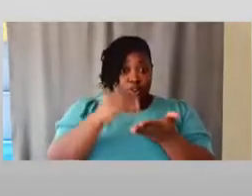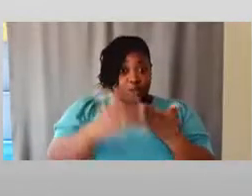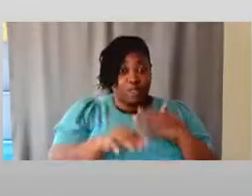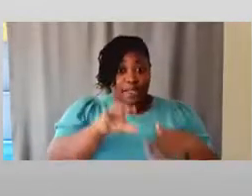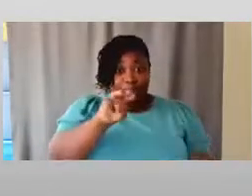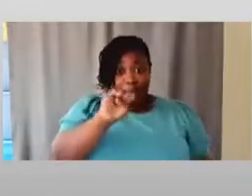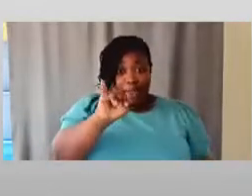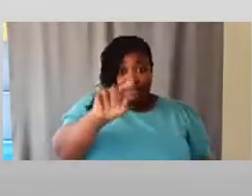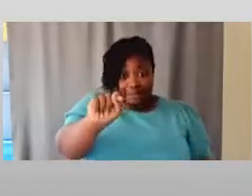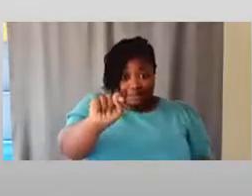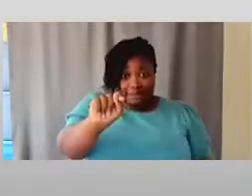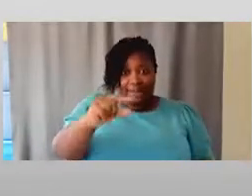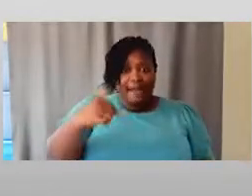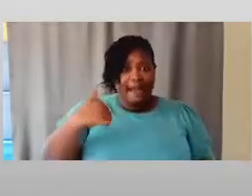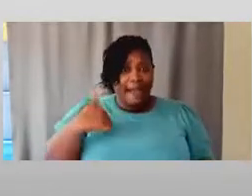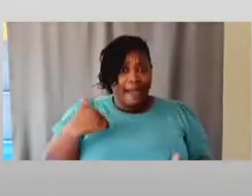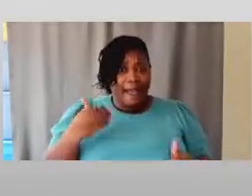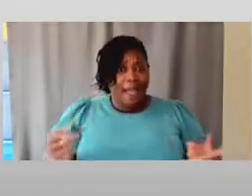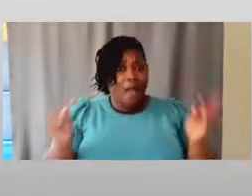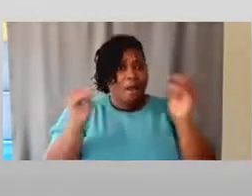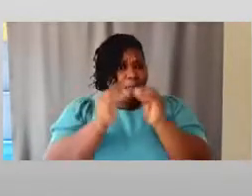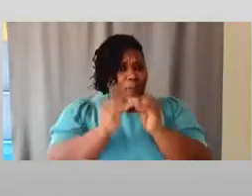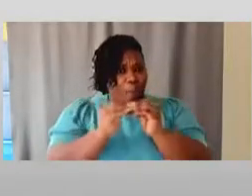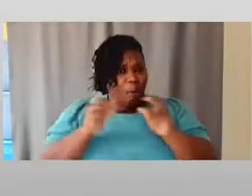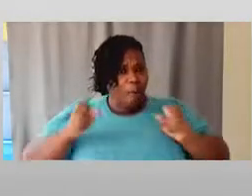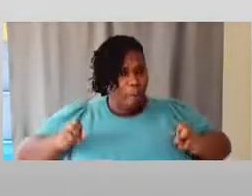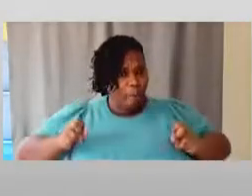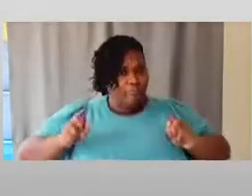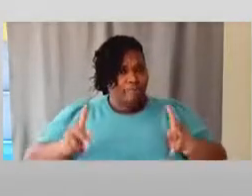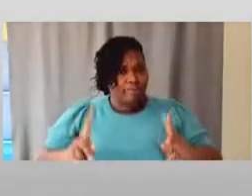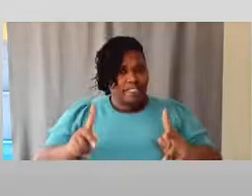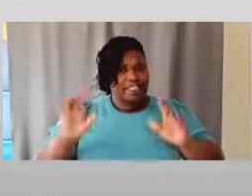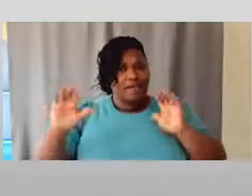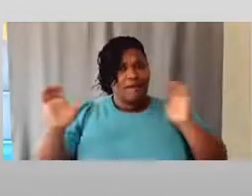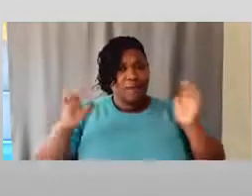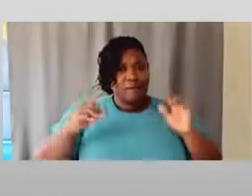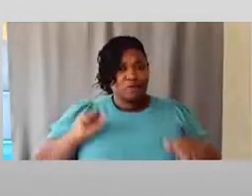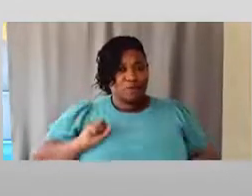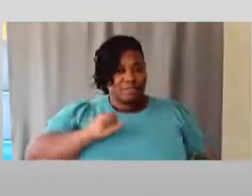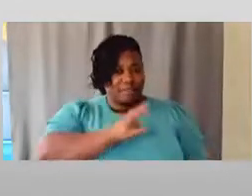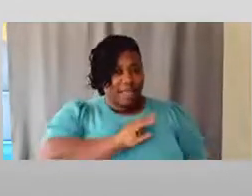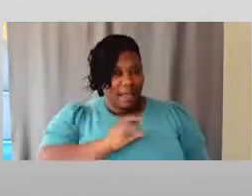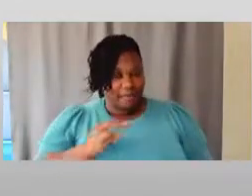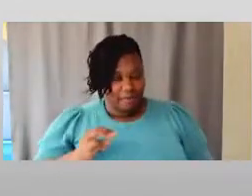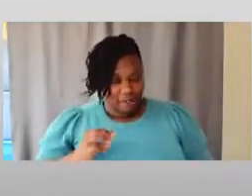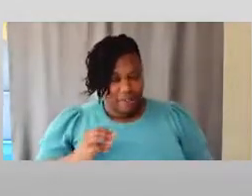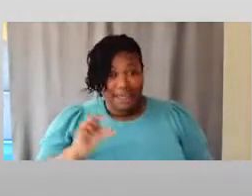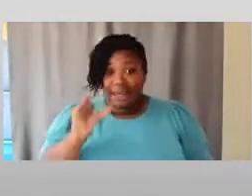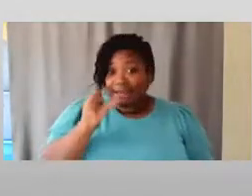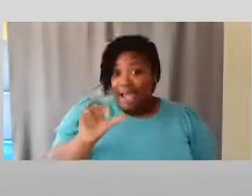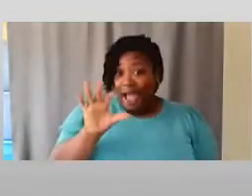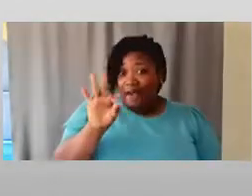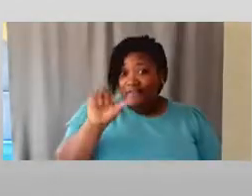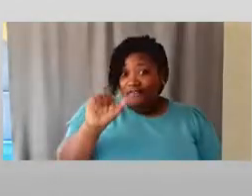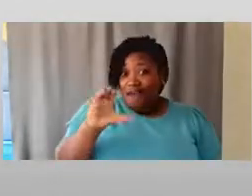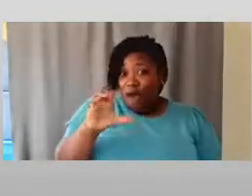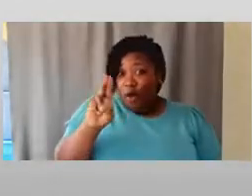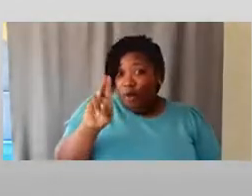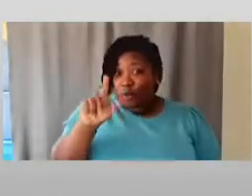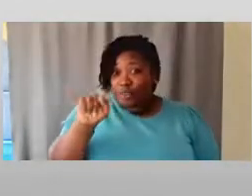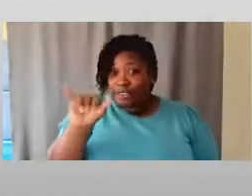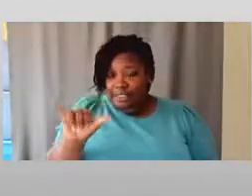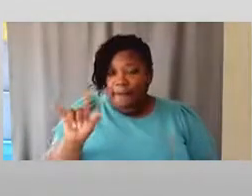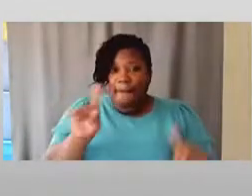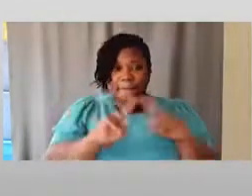had more privilege than full-time staff members, not faculty, but staff, because it's much harder to get rid of a grad